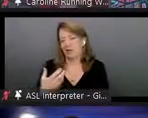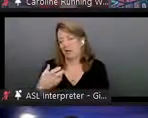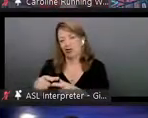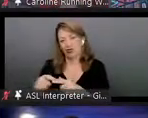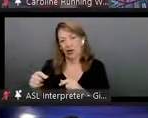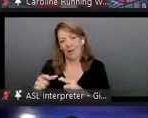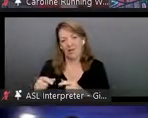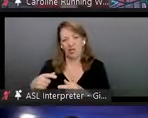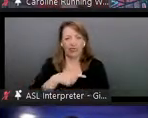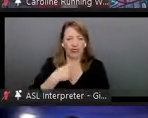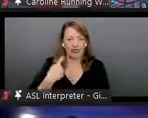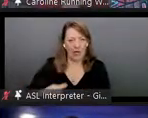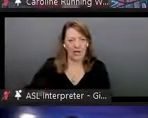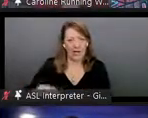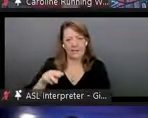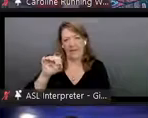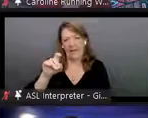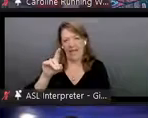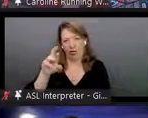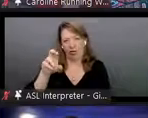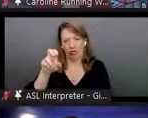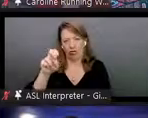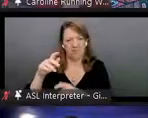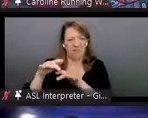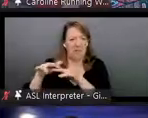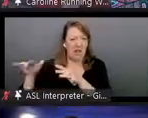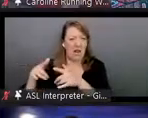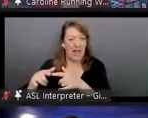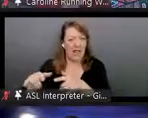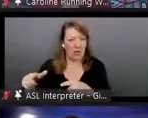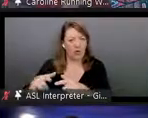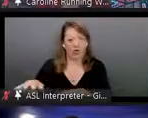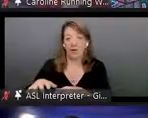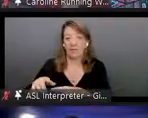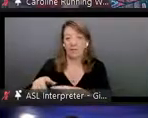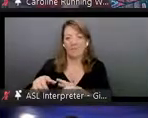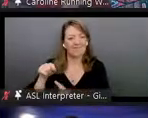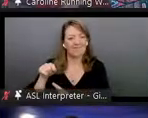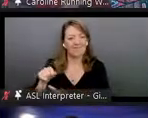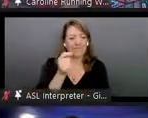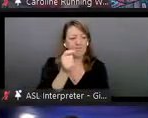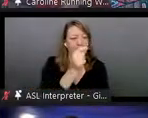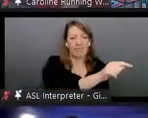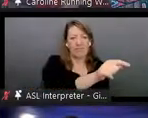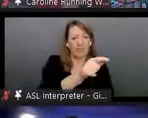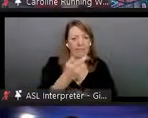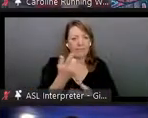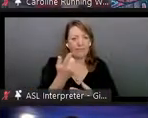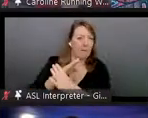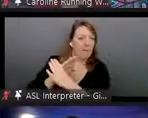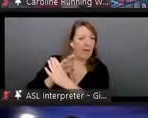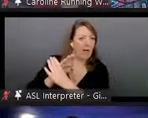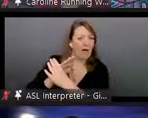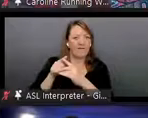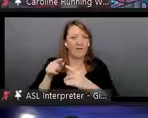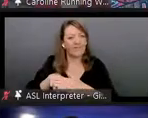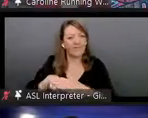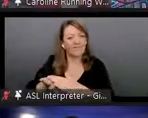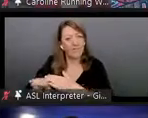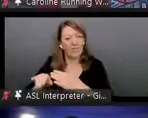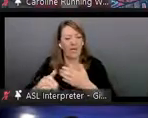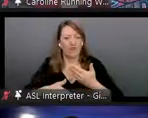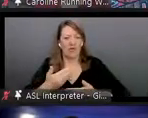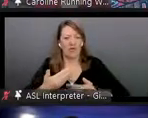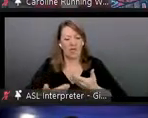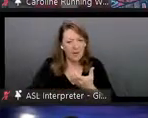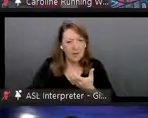Mandarin, um, and so on. But, um, there are a lot of language communities that are shut out by that process. And so, um, you